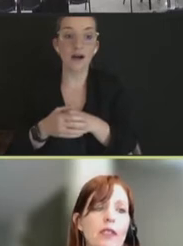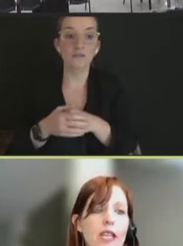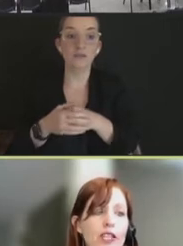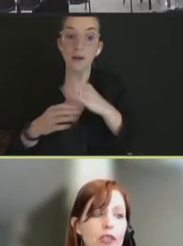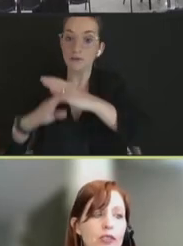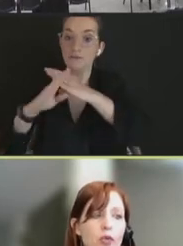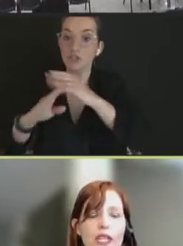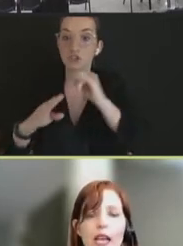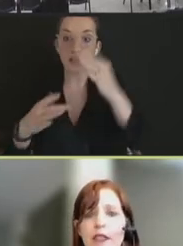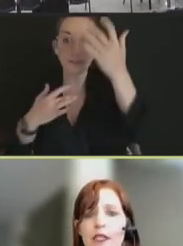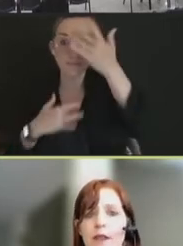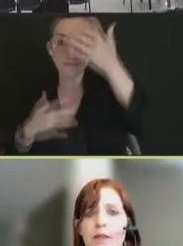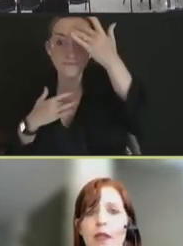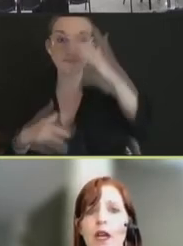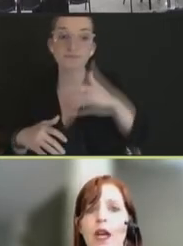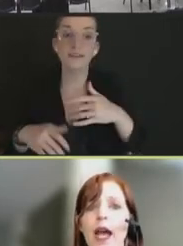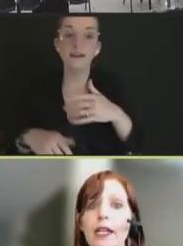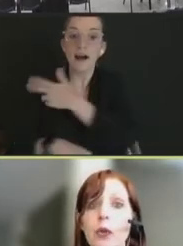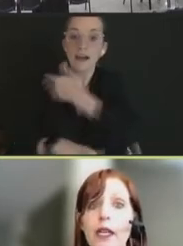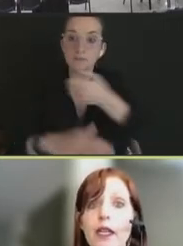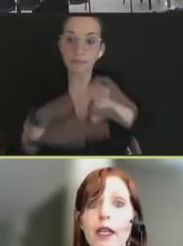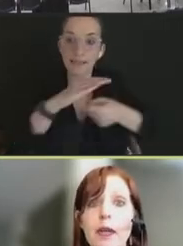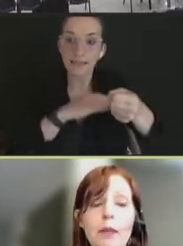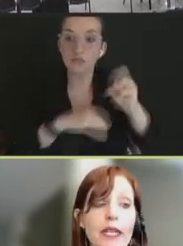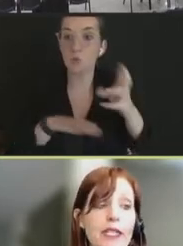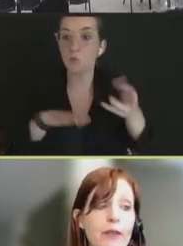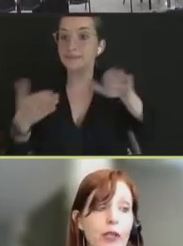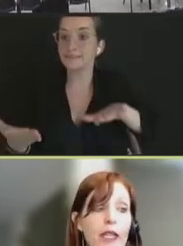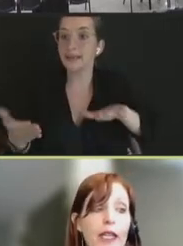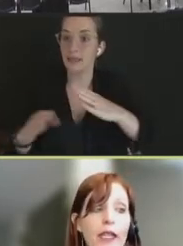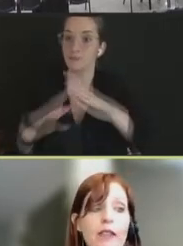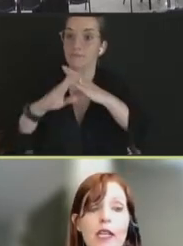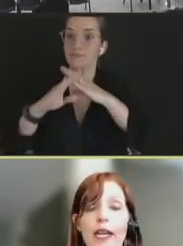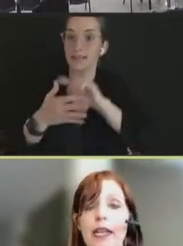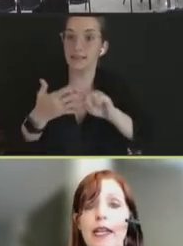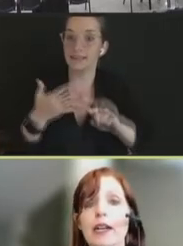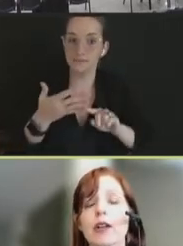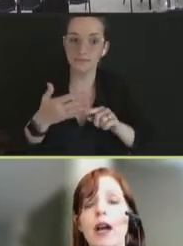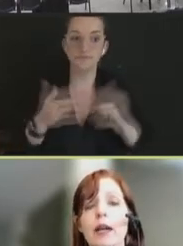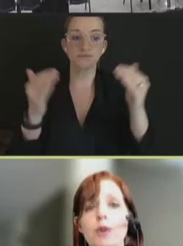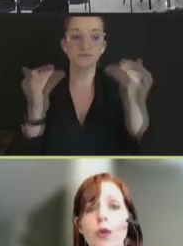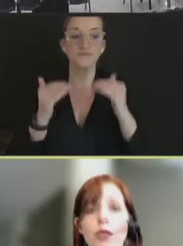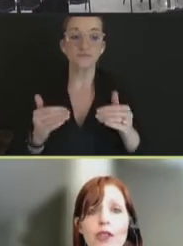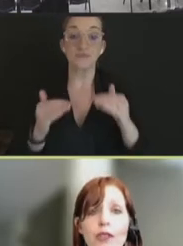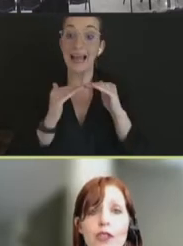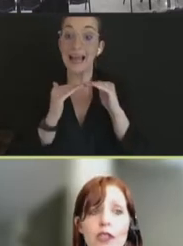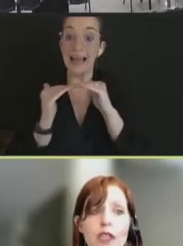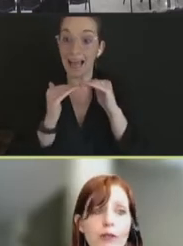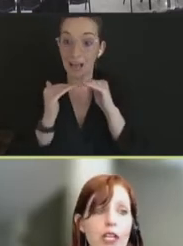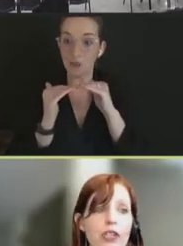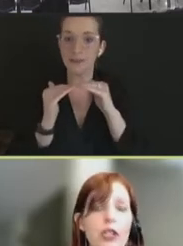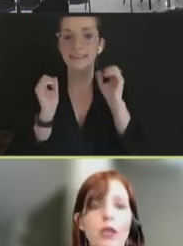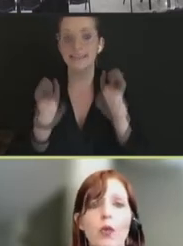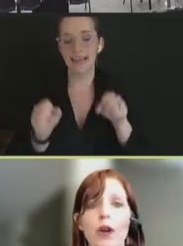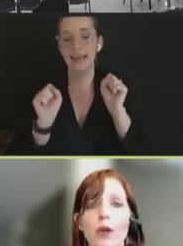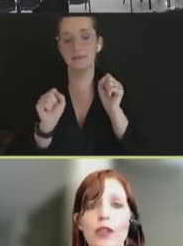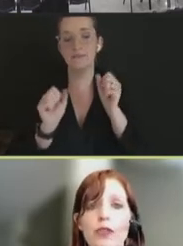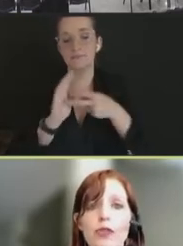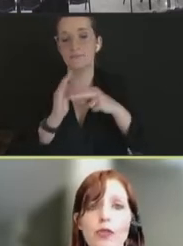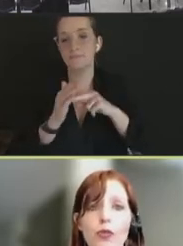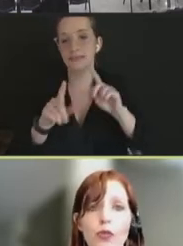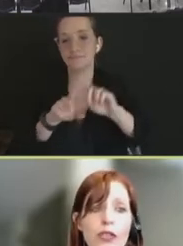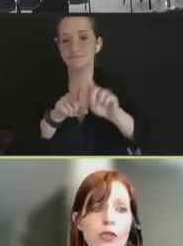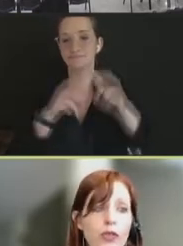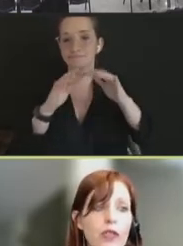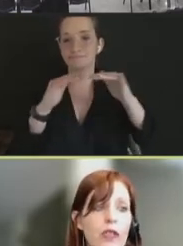hospitalizations, or deaths. Equity can mean many different things. Here, I'm going to use the definition where we